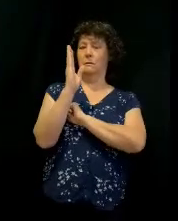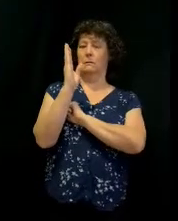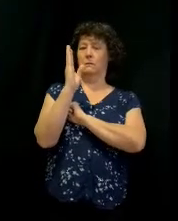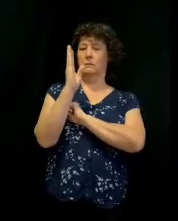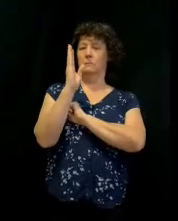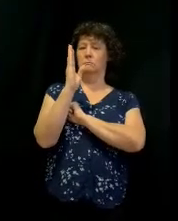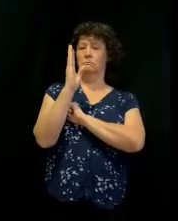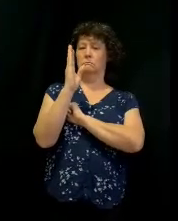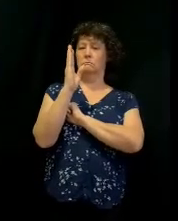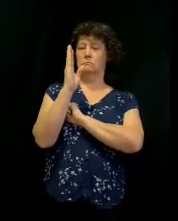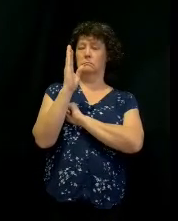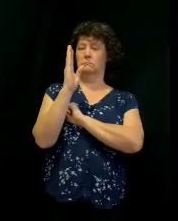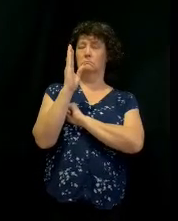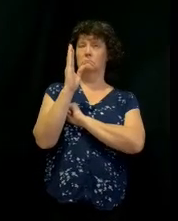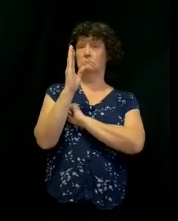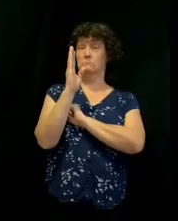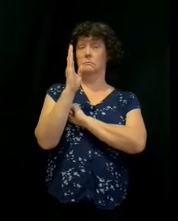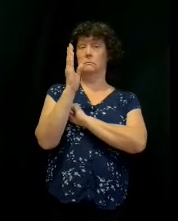That's what we want.